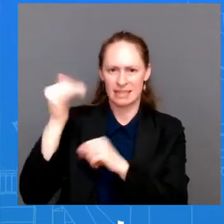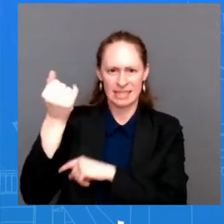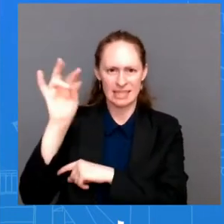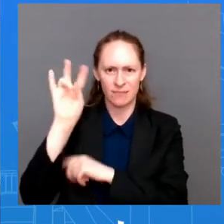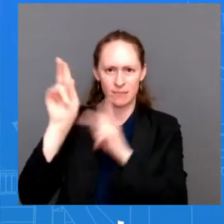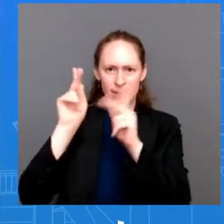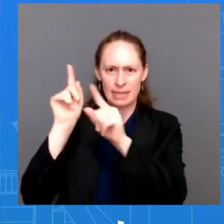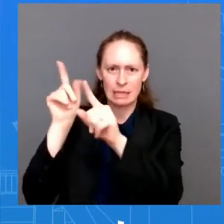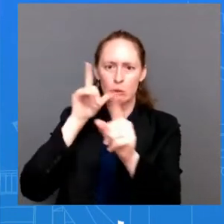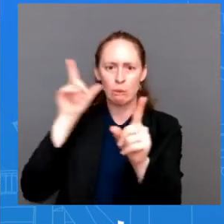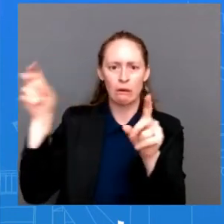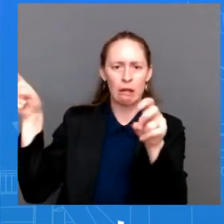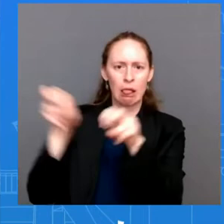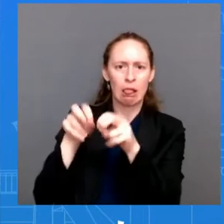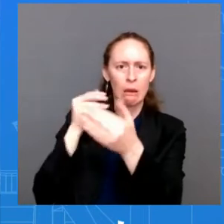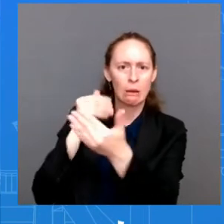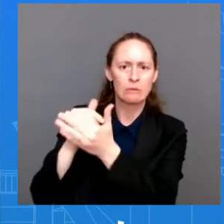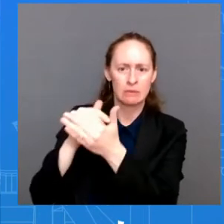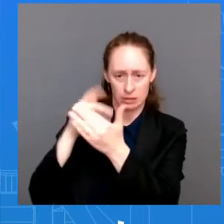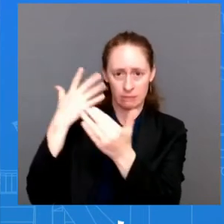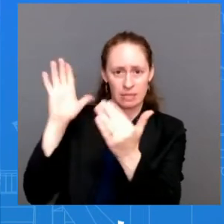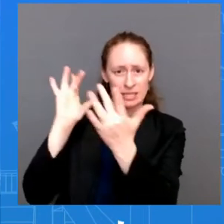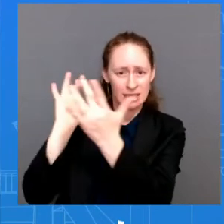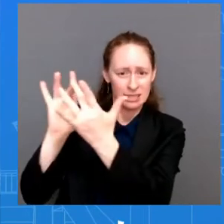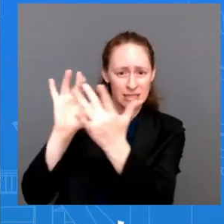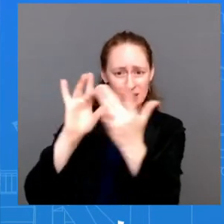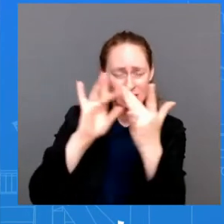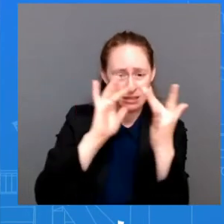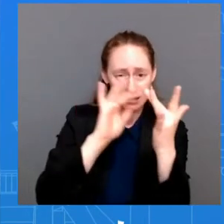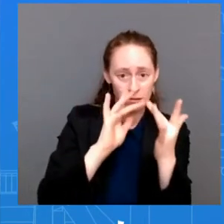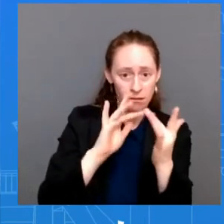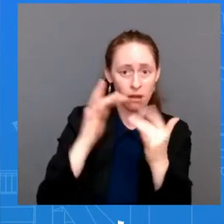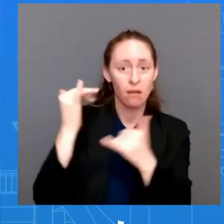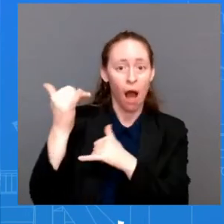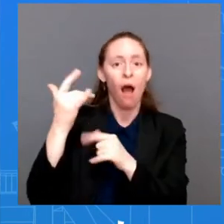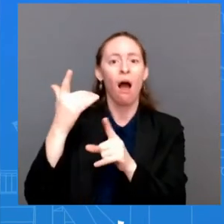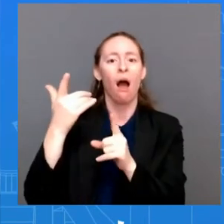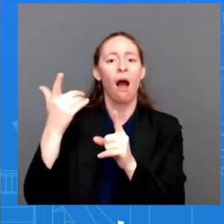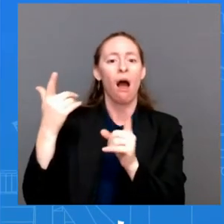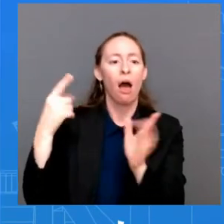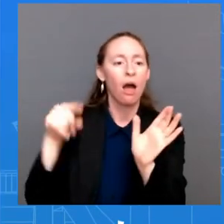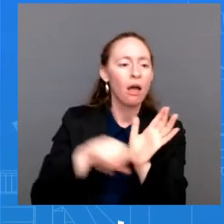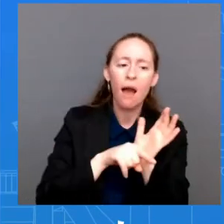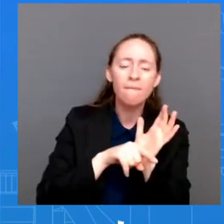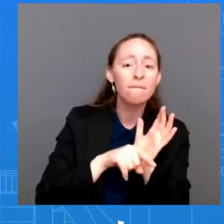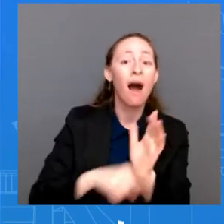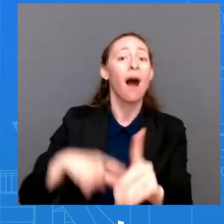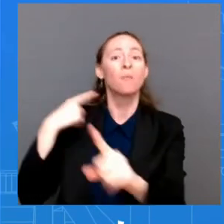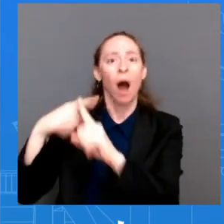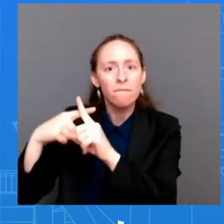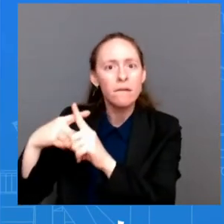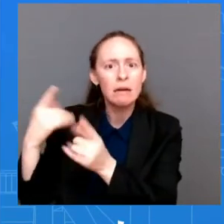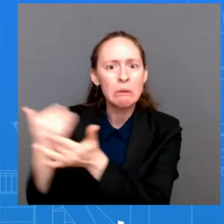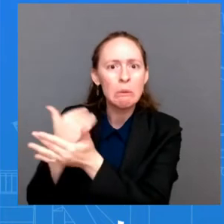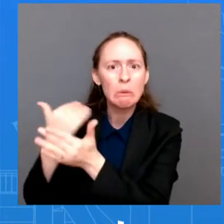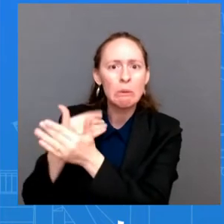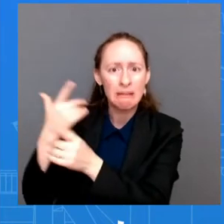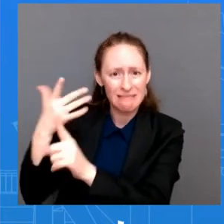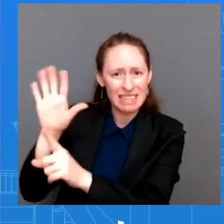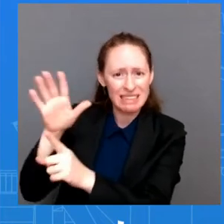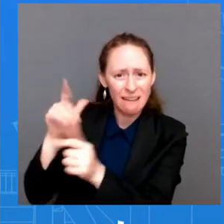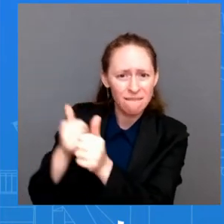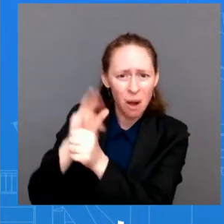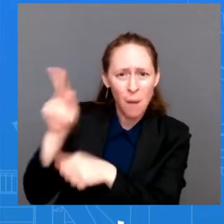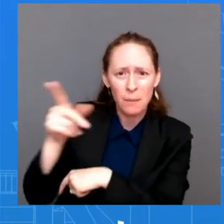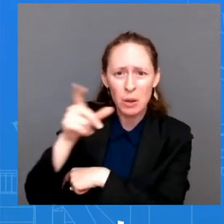contacts from him testing positive again over the weekend that we should be aware of? Ms. So those 17 are continue to